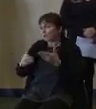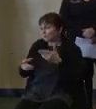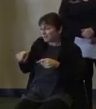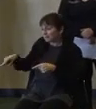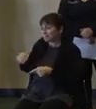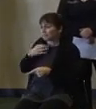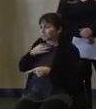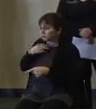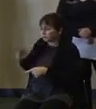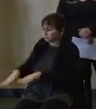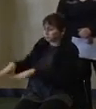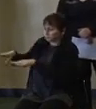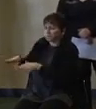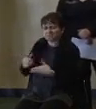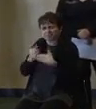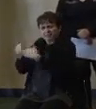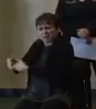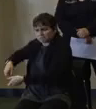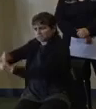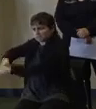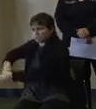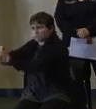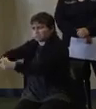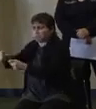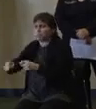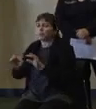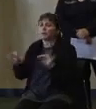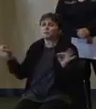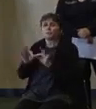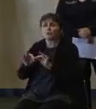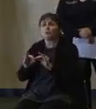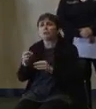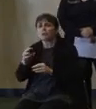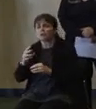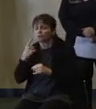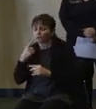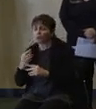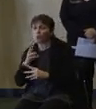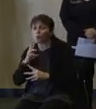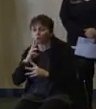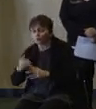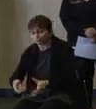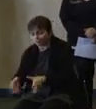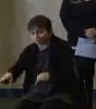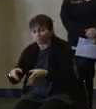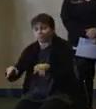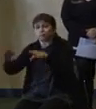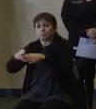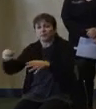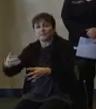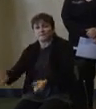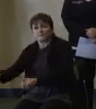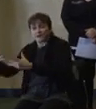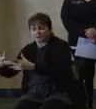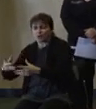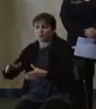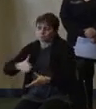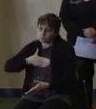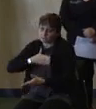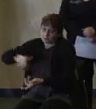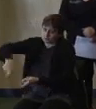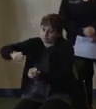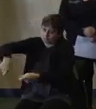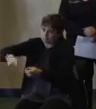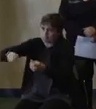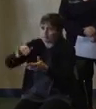house, do your part. Keep it accessible. Remove any snow and ice so firefighters can access it in an emergency. If you happen to see a